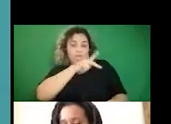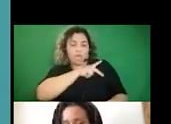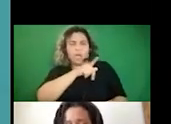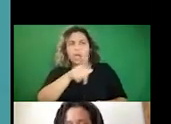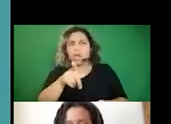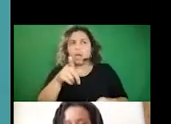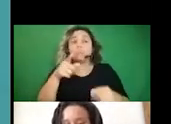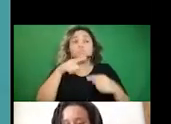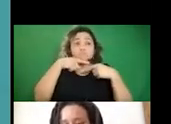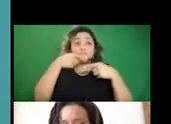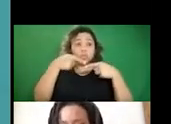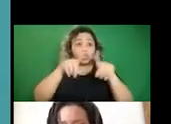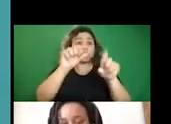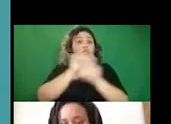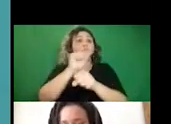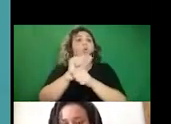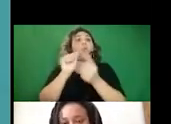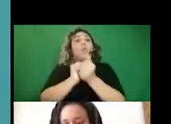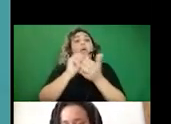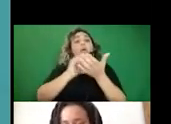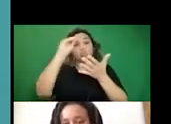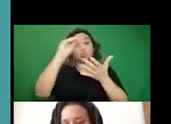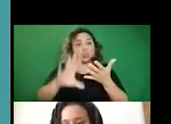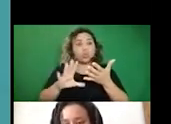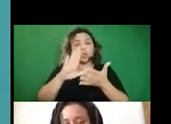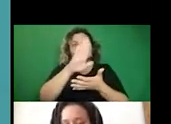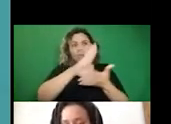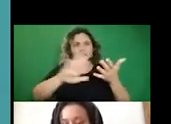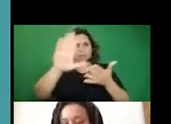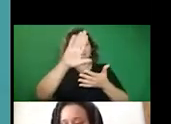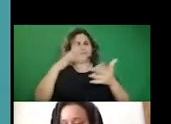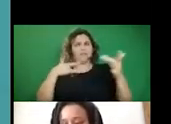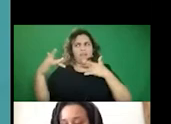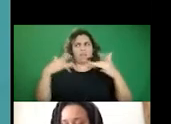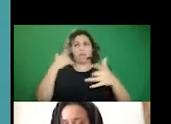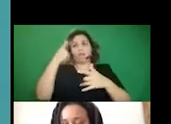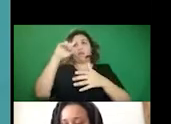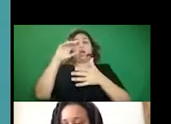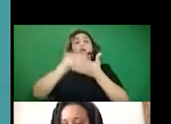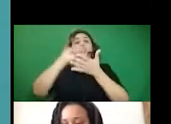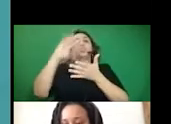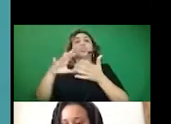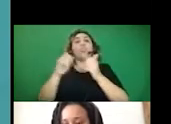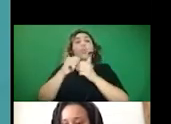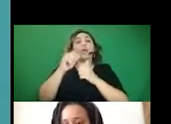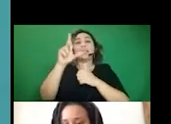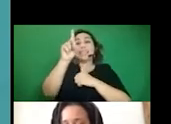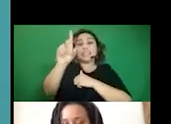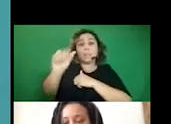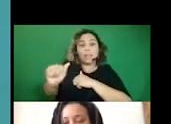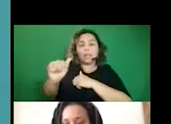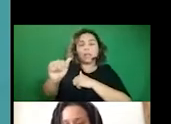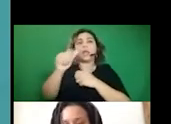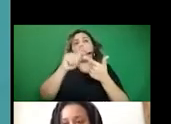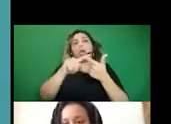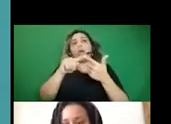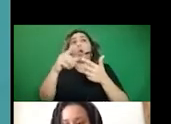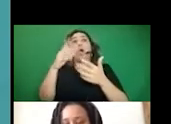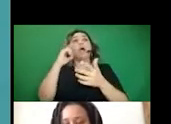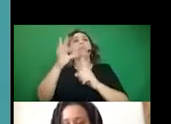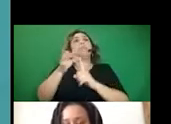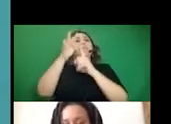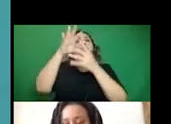certainly working with the students. Some of the comments and concerns that they have for students with, especially with disability or special learning